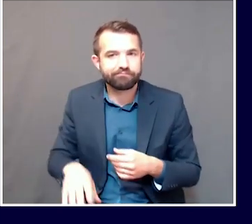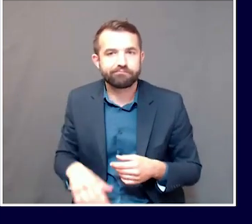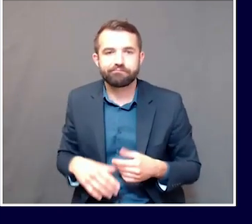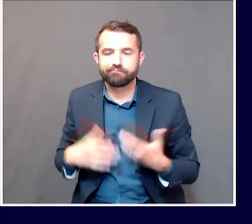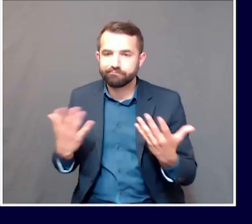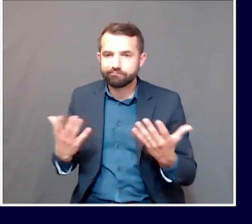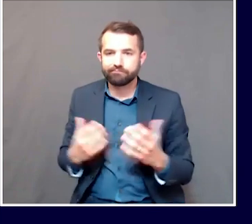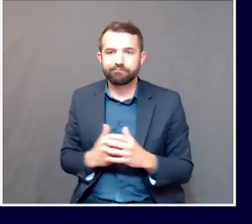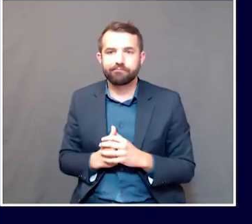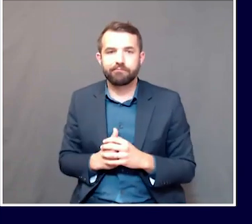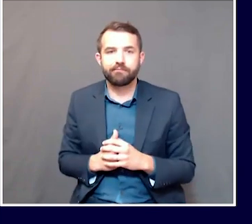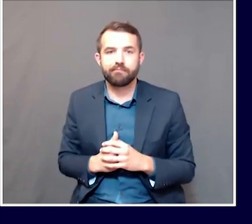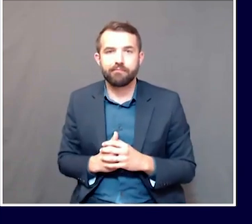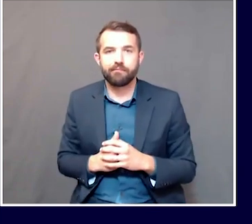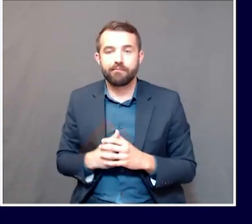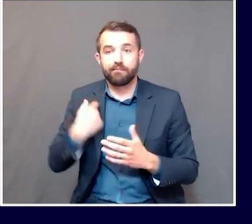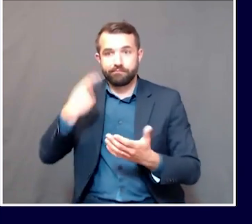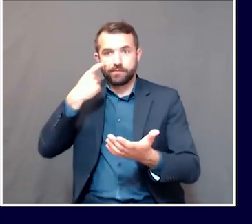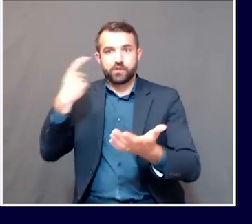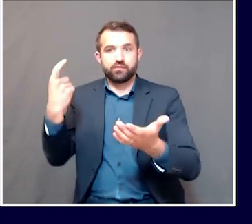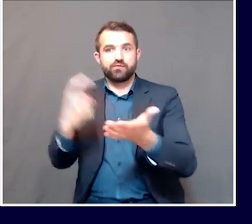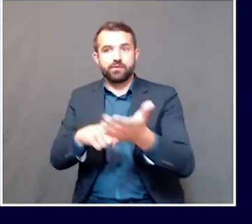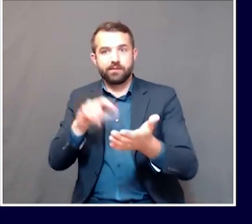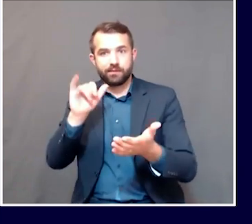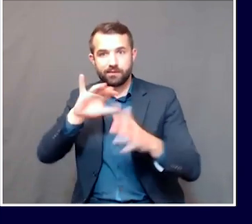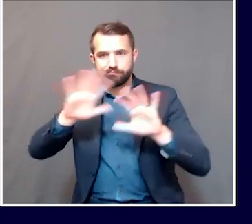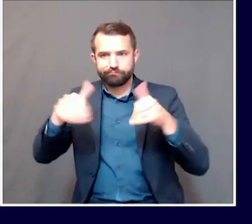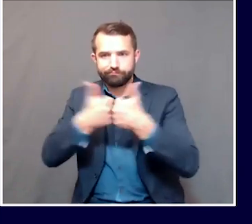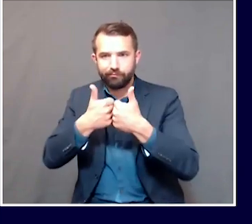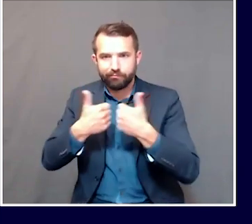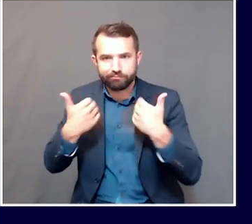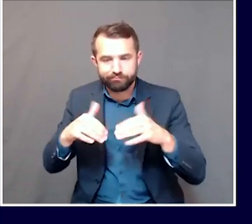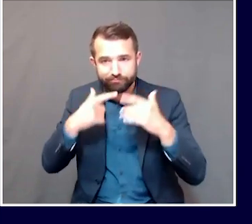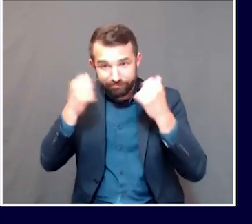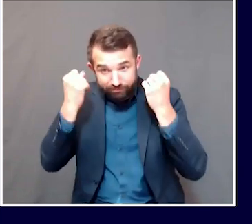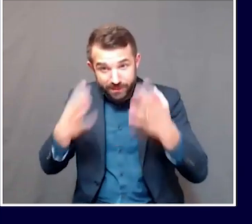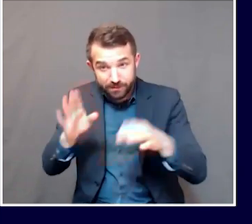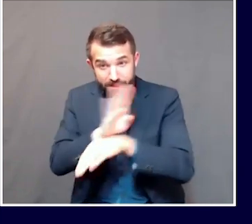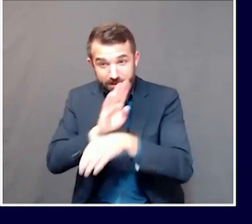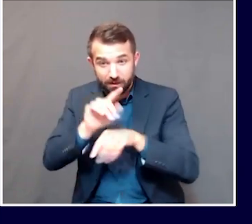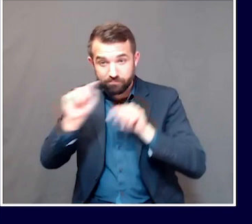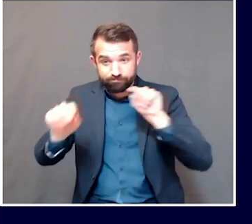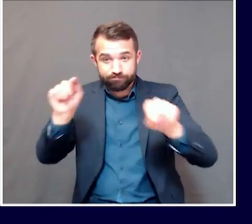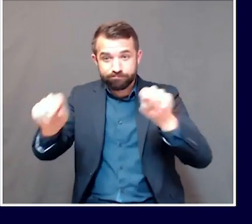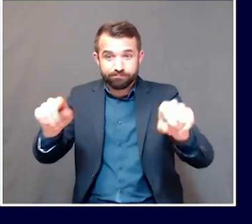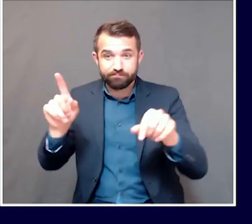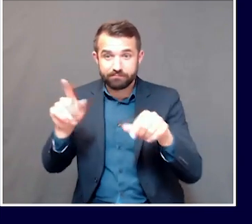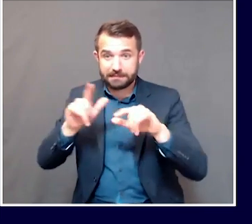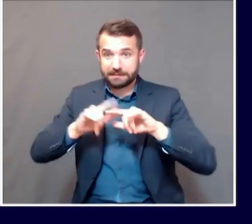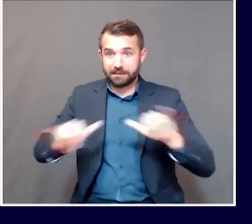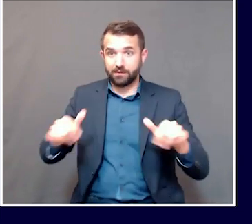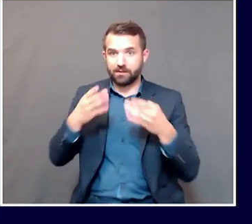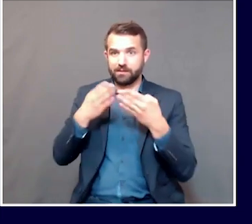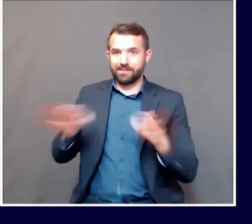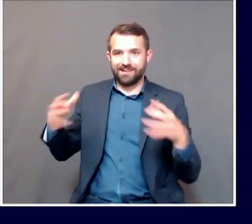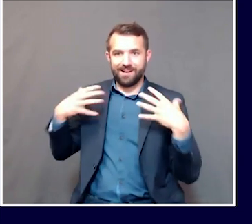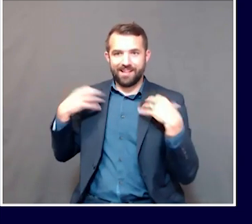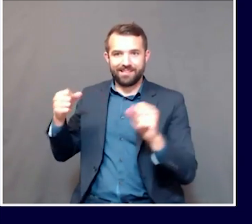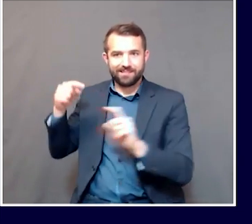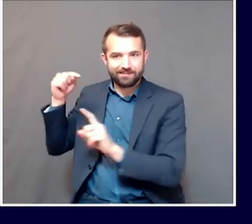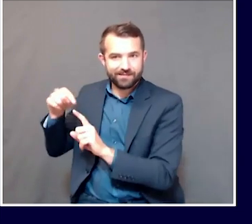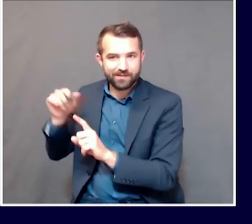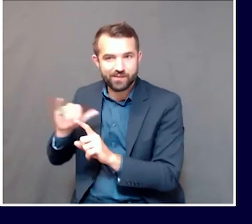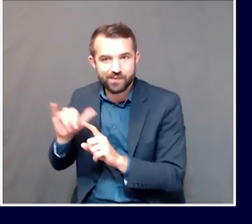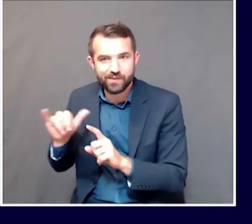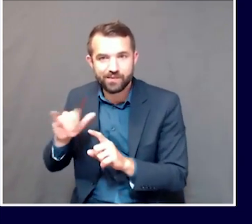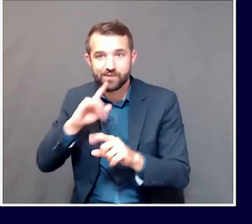economic challenges as well, and really the integration of public health and economic health and well-being, and those need